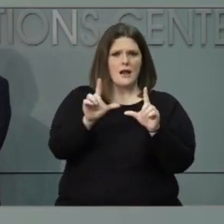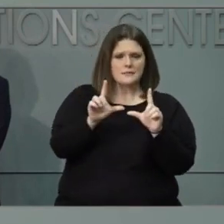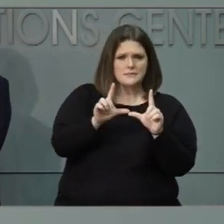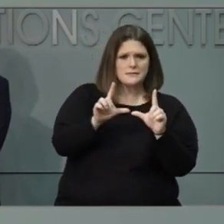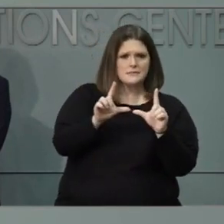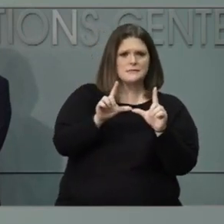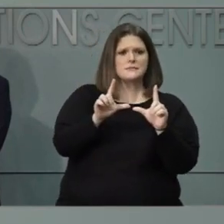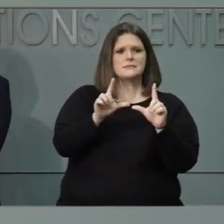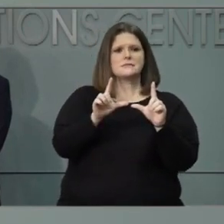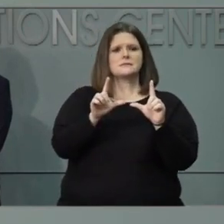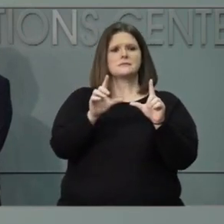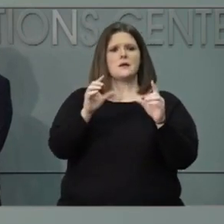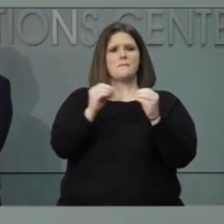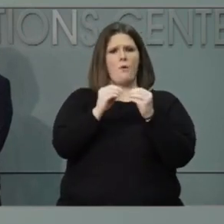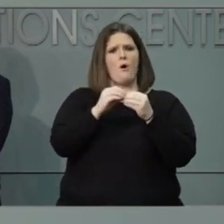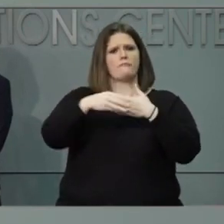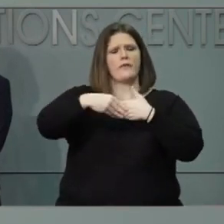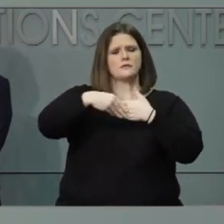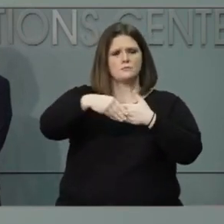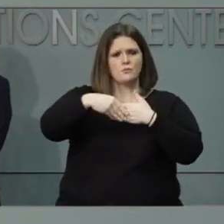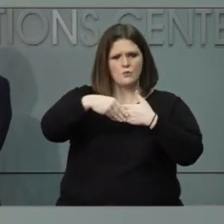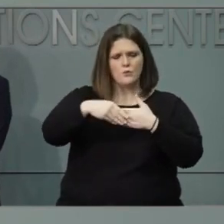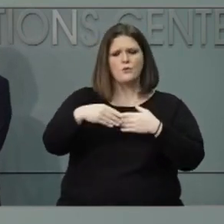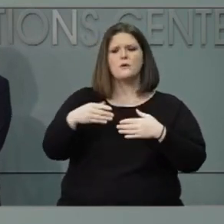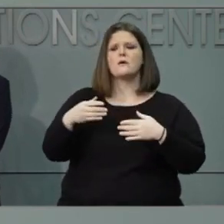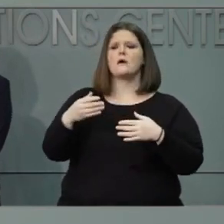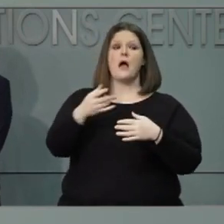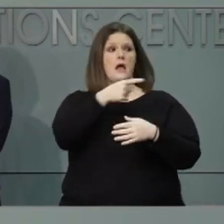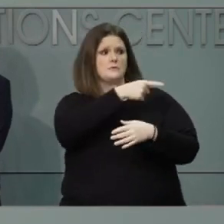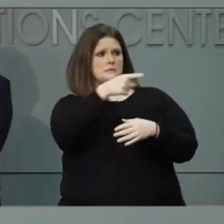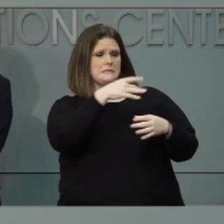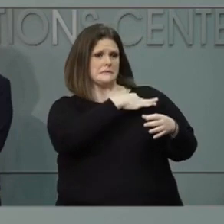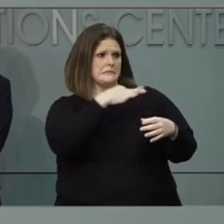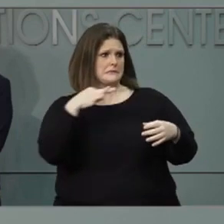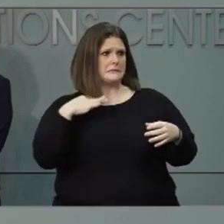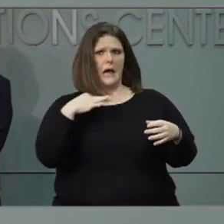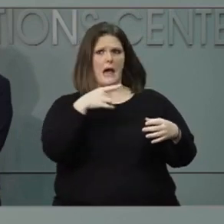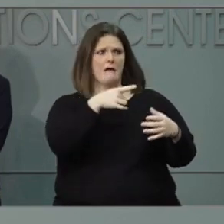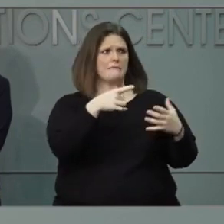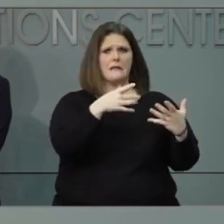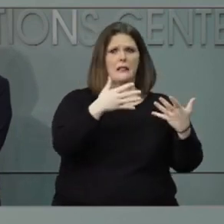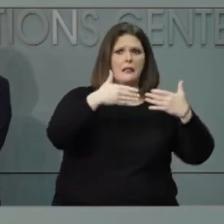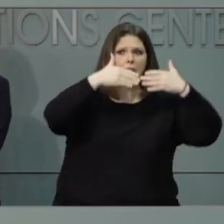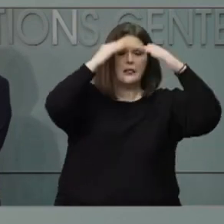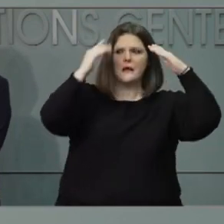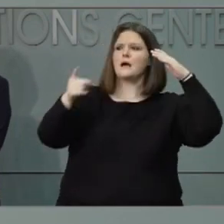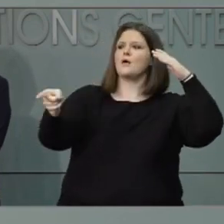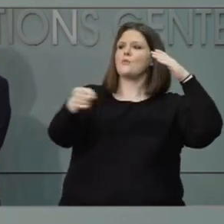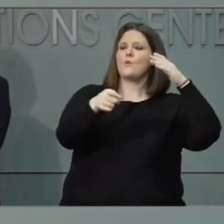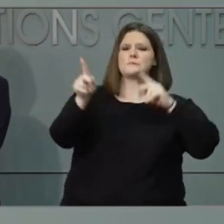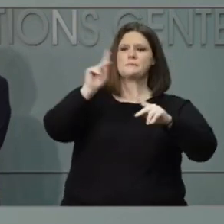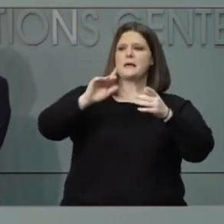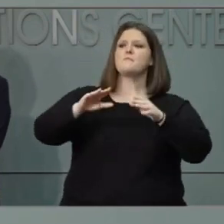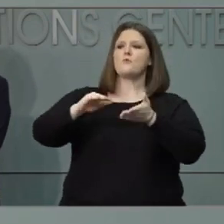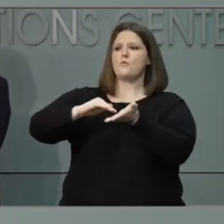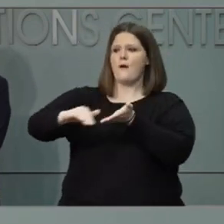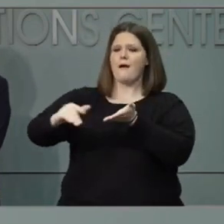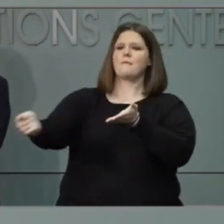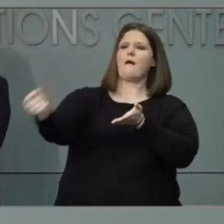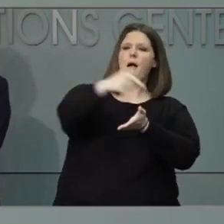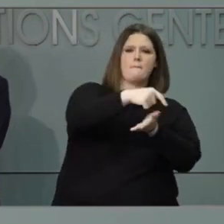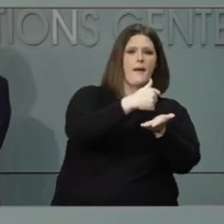some other healthcare personnel who might be getting overloaded? We have provided some waivers for healthcare